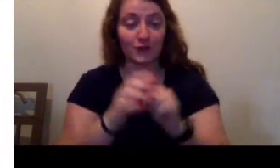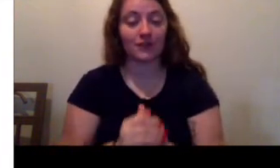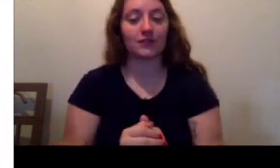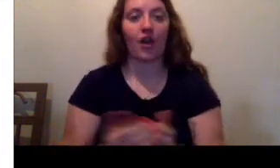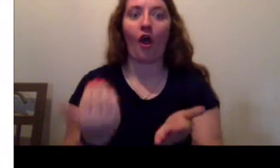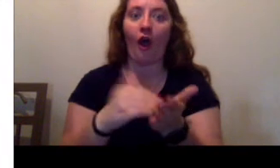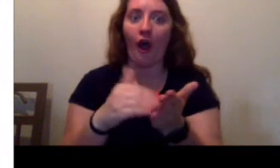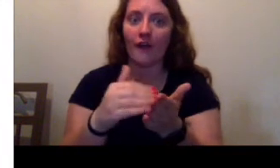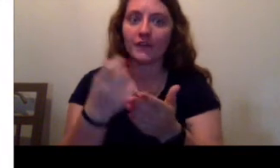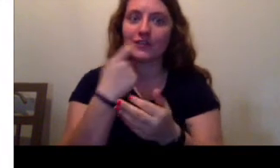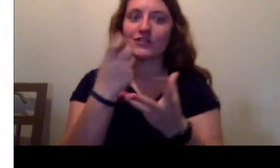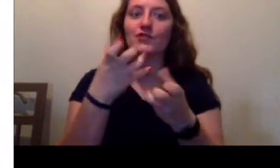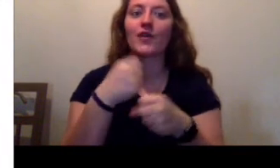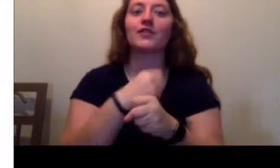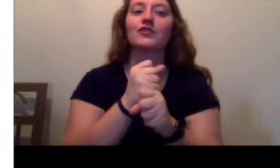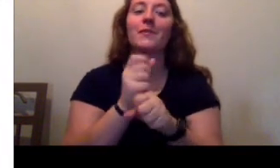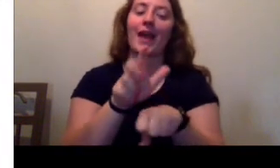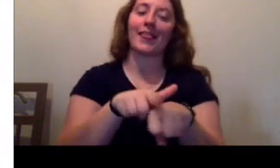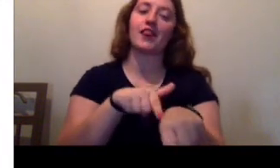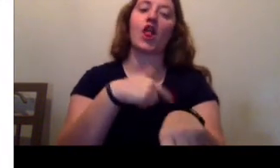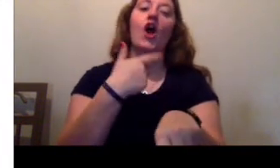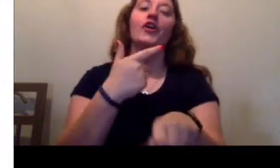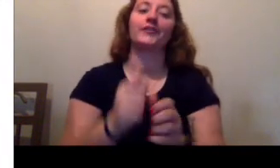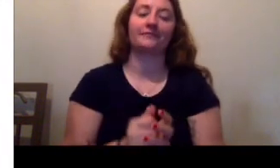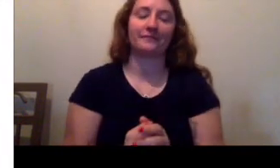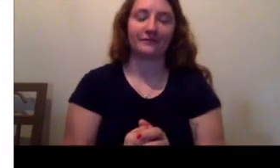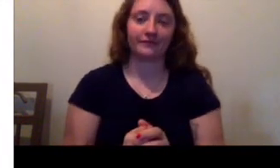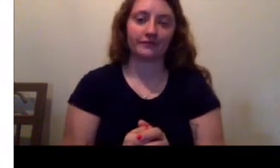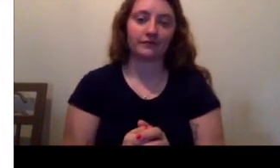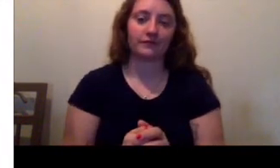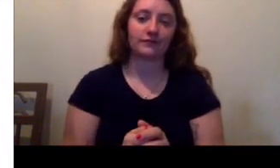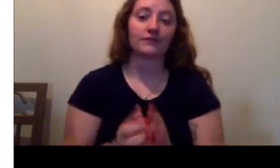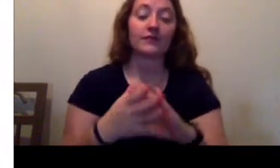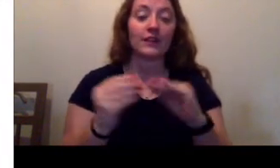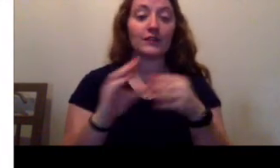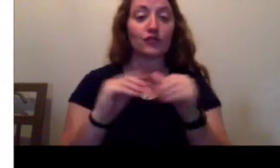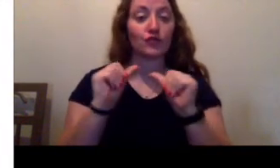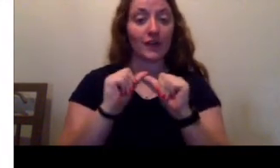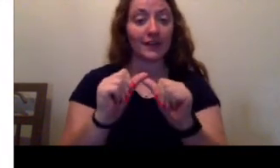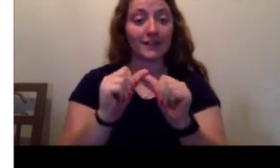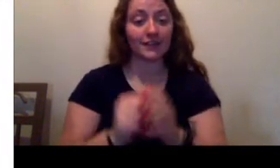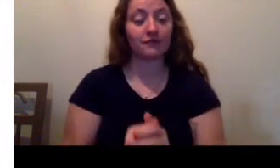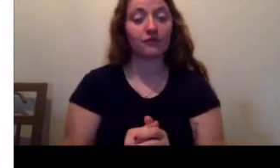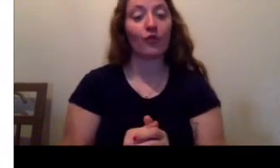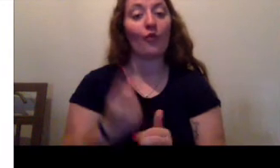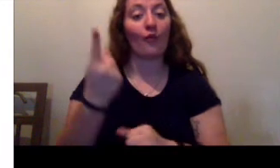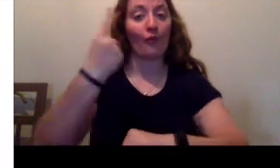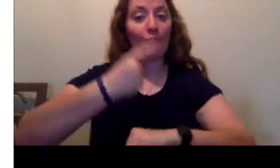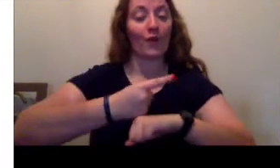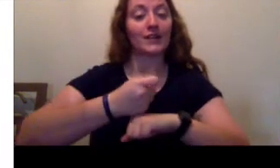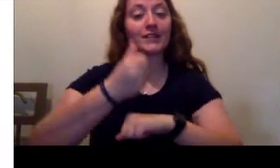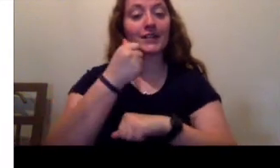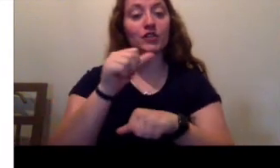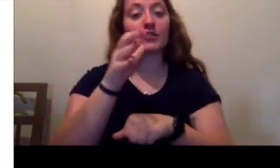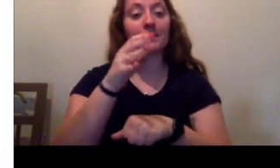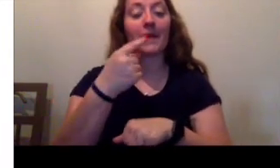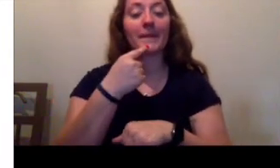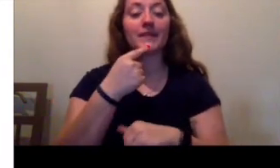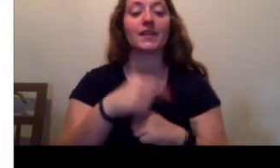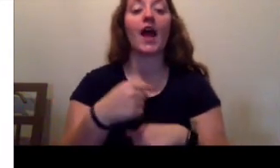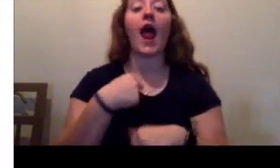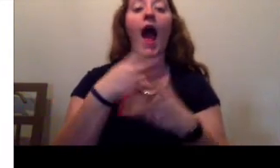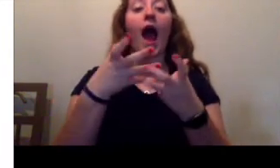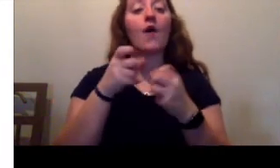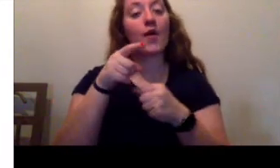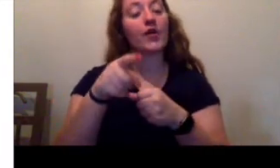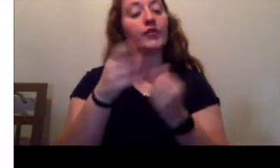wanted to make the story last longer. The story continued. One day, the little girl's mother said, I want you